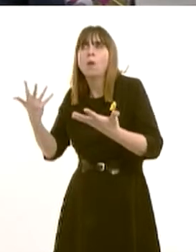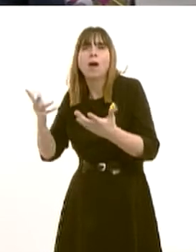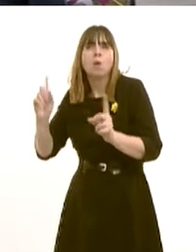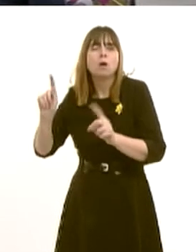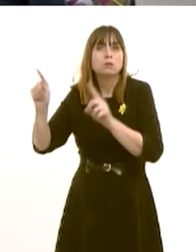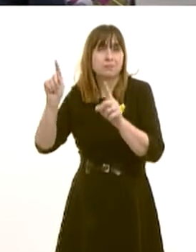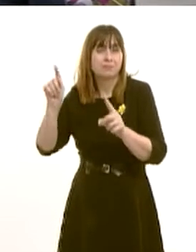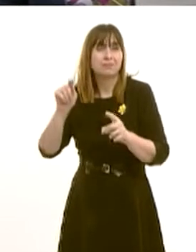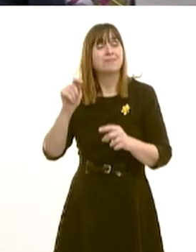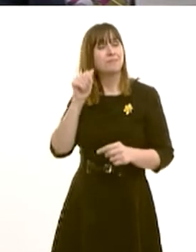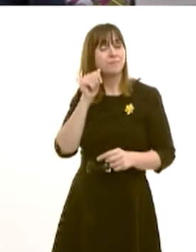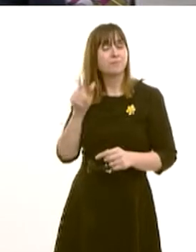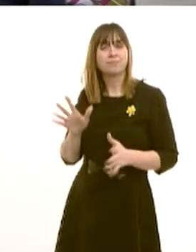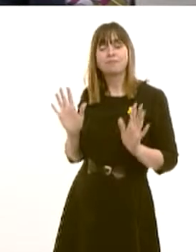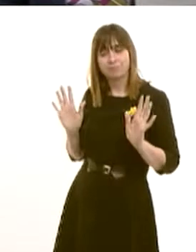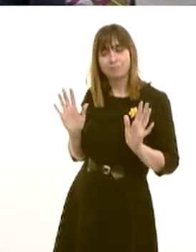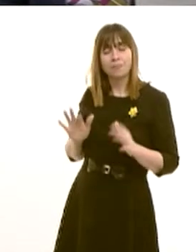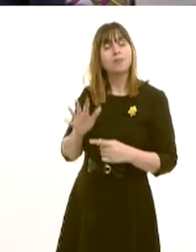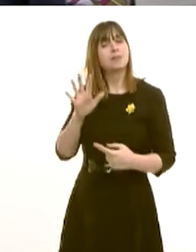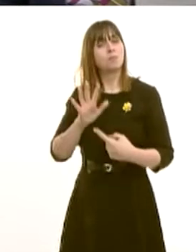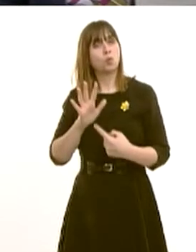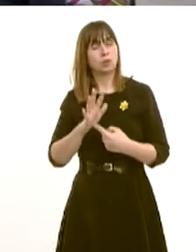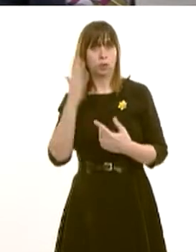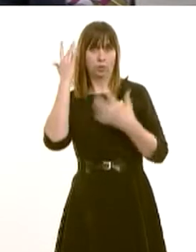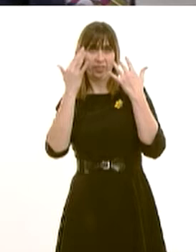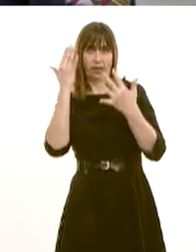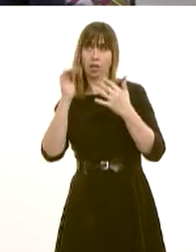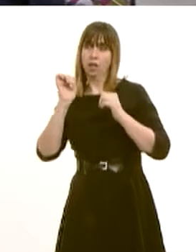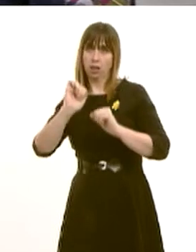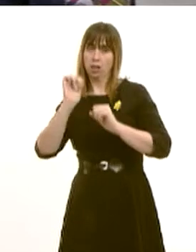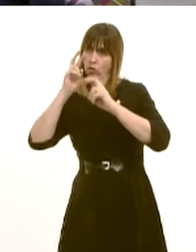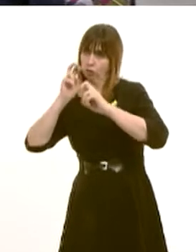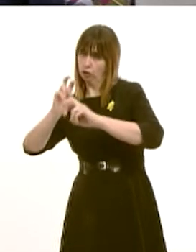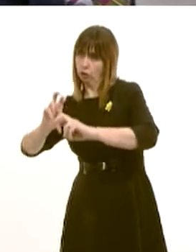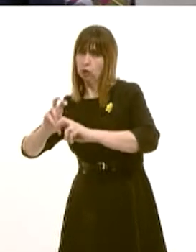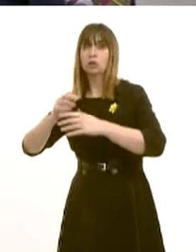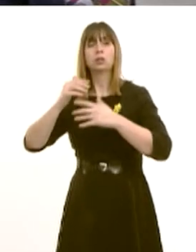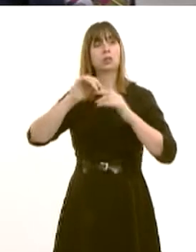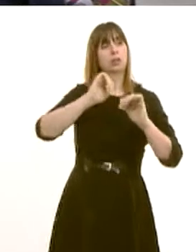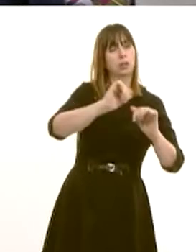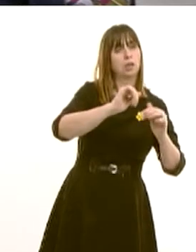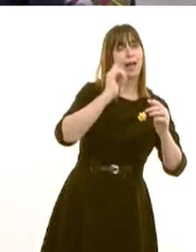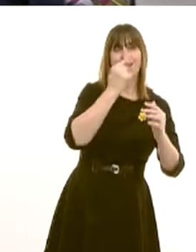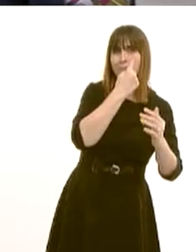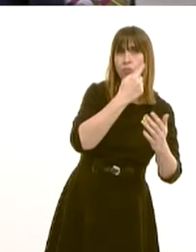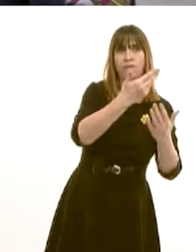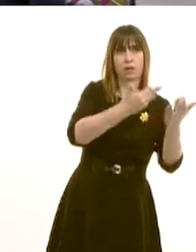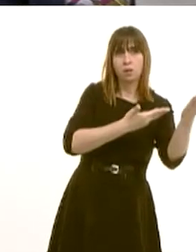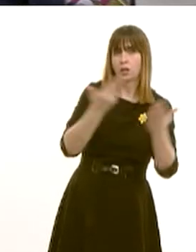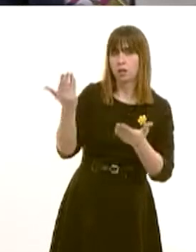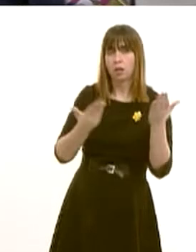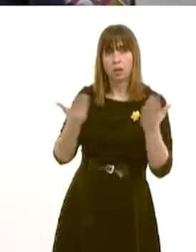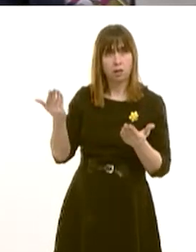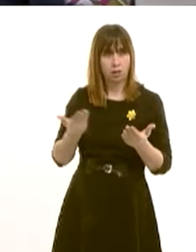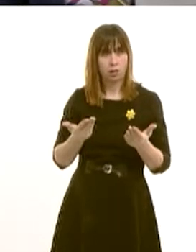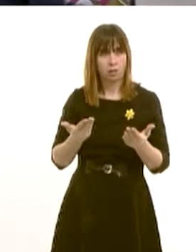who've carried out this work. Of course, it's important to consider the work that they have undertaken and that evidence, but no one would